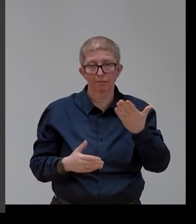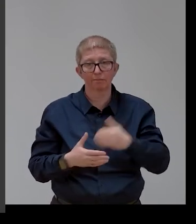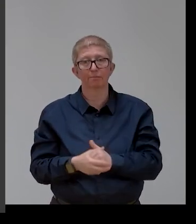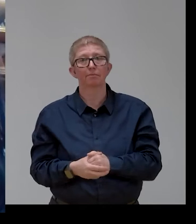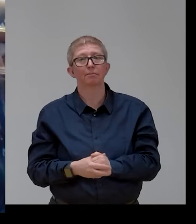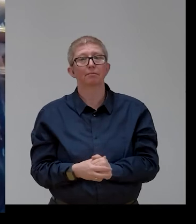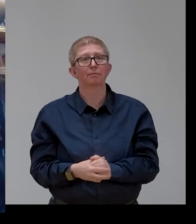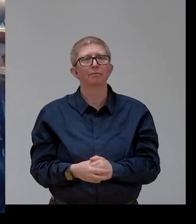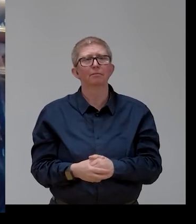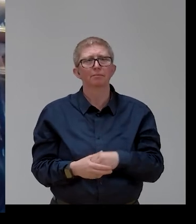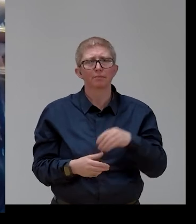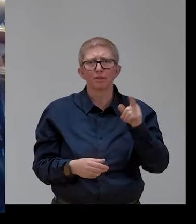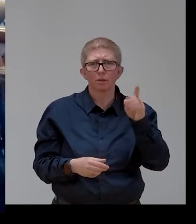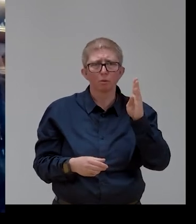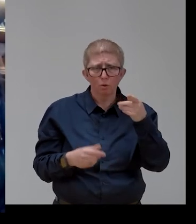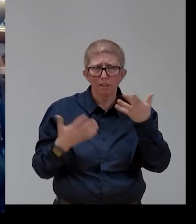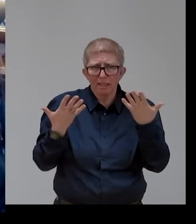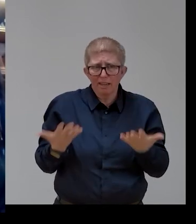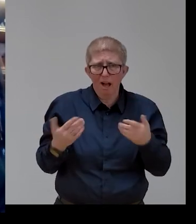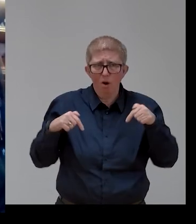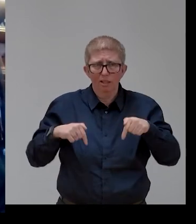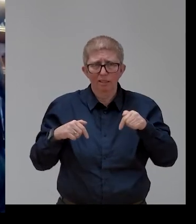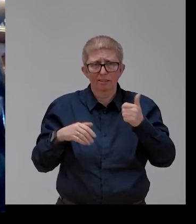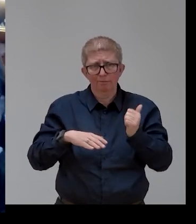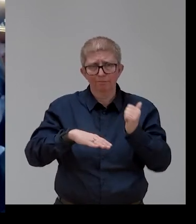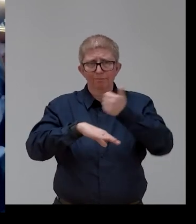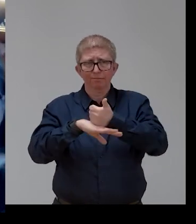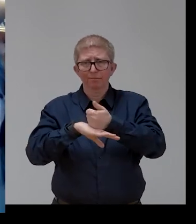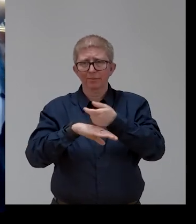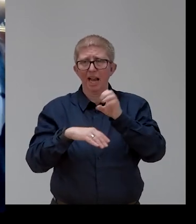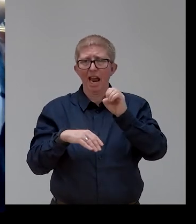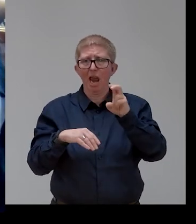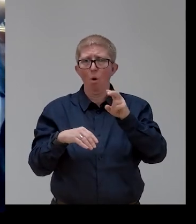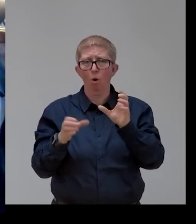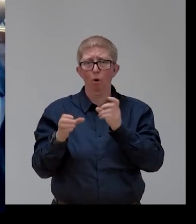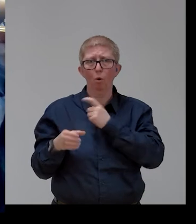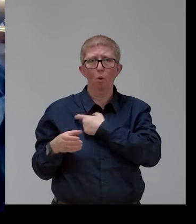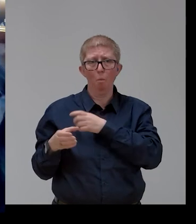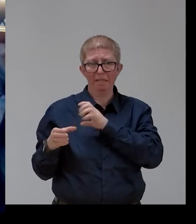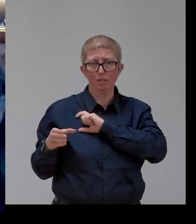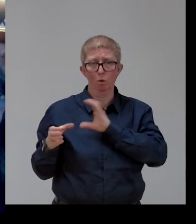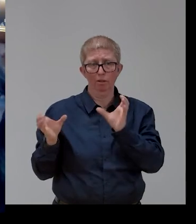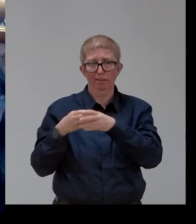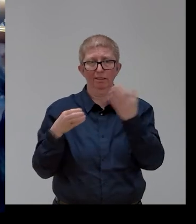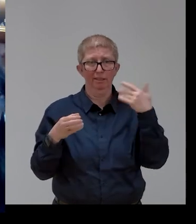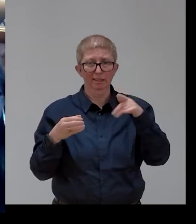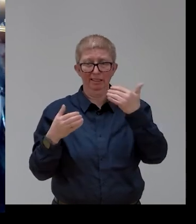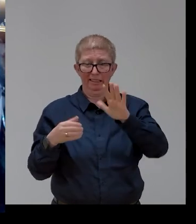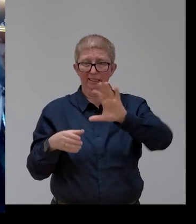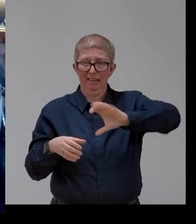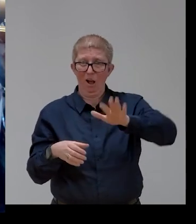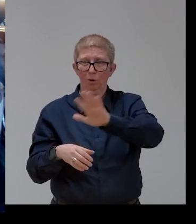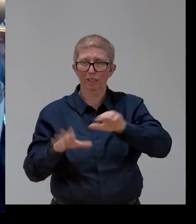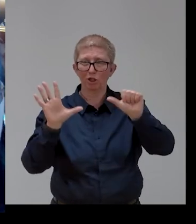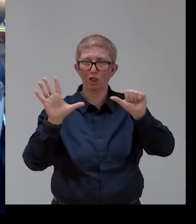your country has the presidency of the European Commission for six months. To which extent will